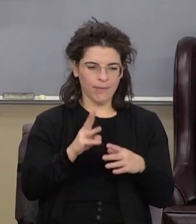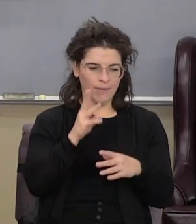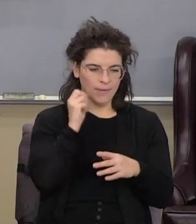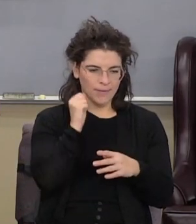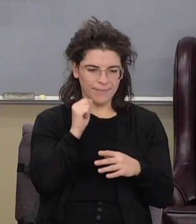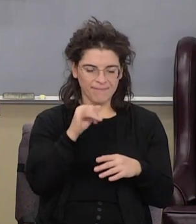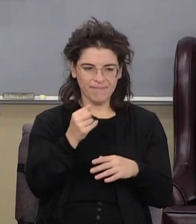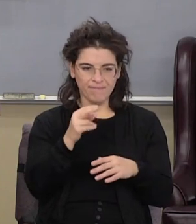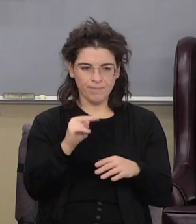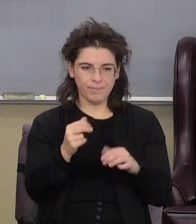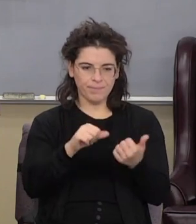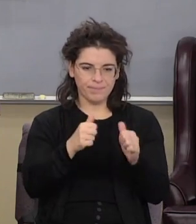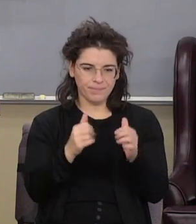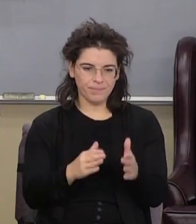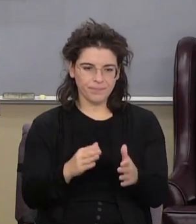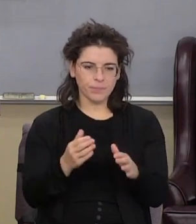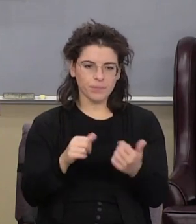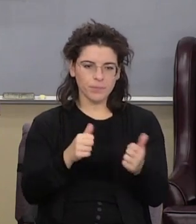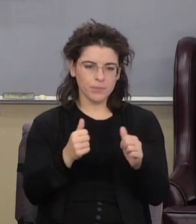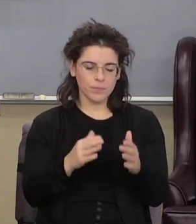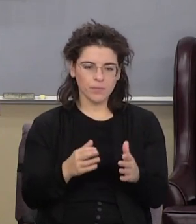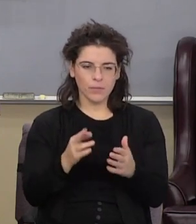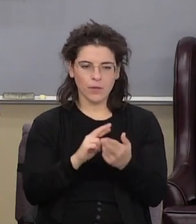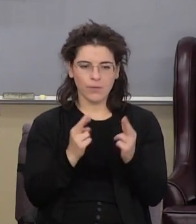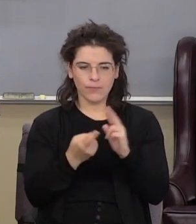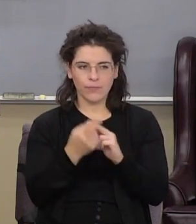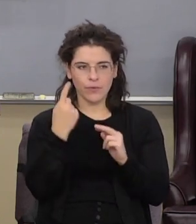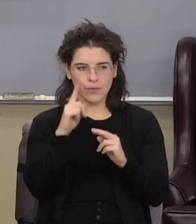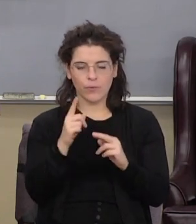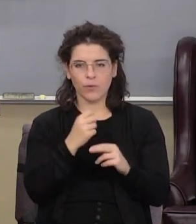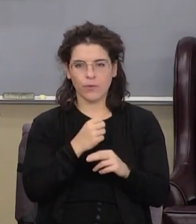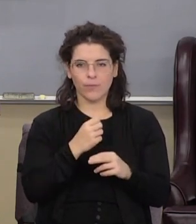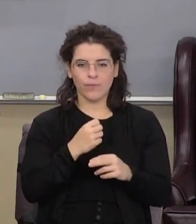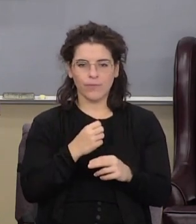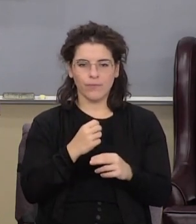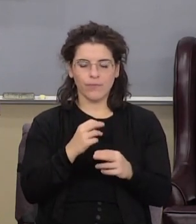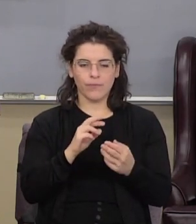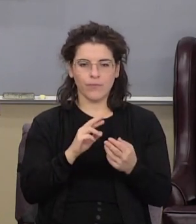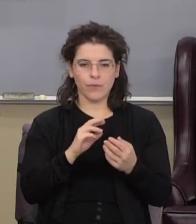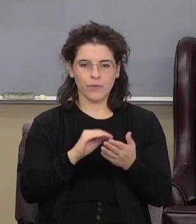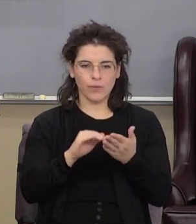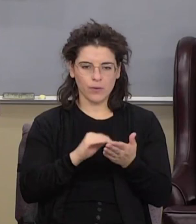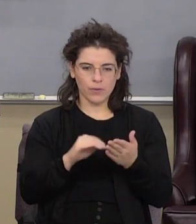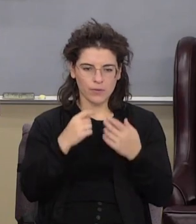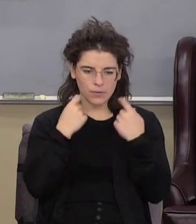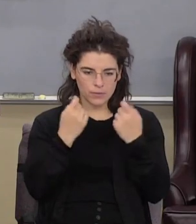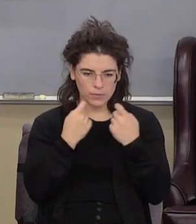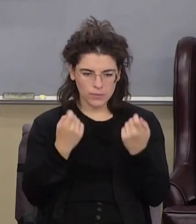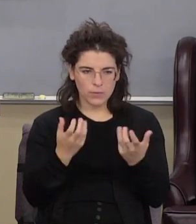John's baptism the baptism of repentance for the remission of sins let me show you look at Luke chapter number 7